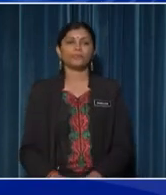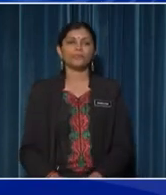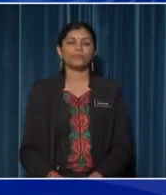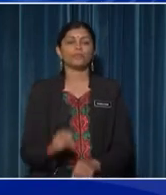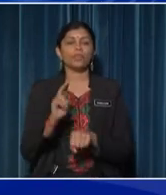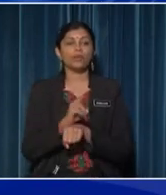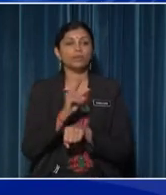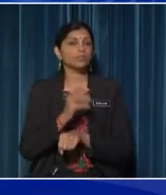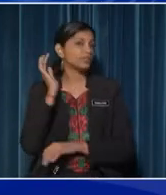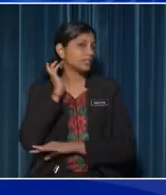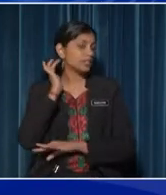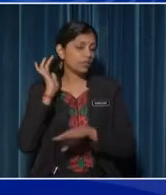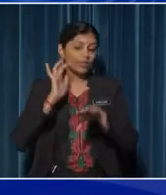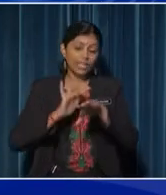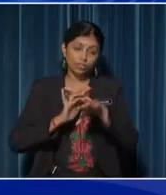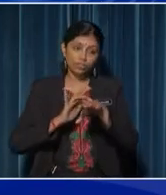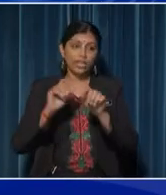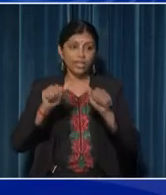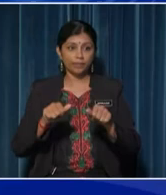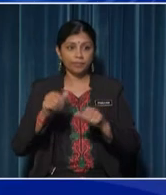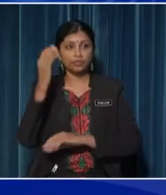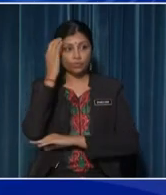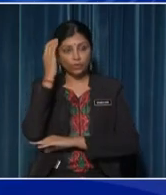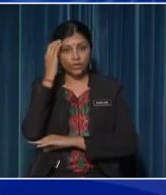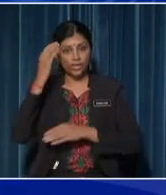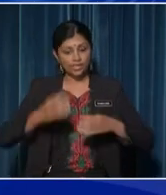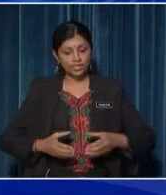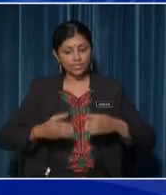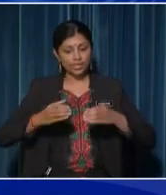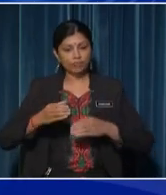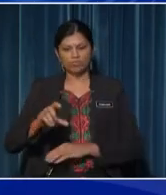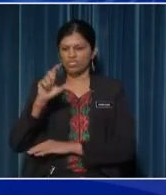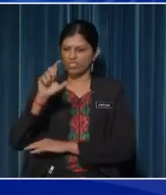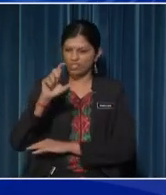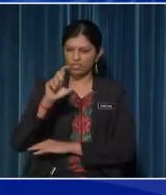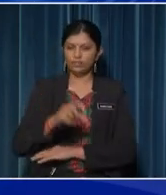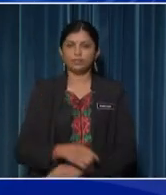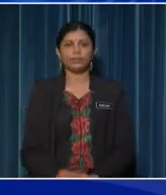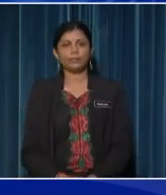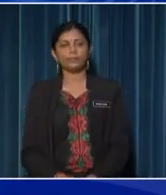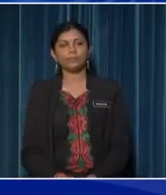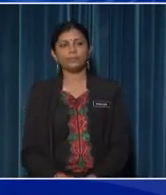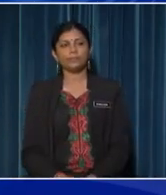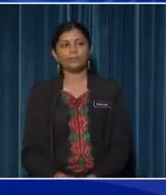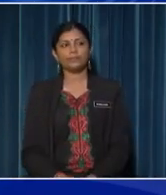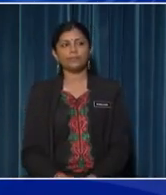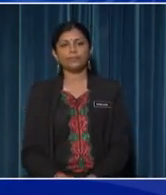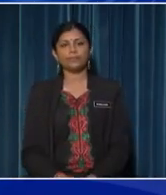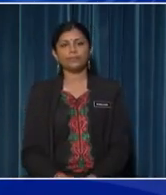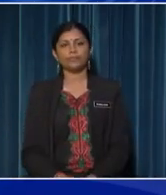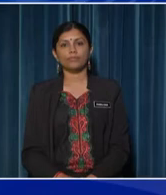using our sense of touch We were able to find out that the stem was hard and woody